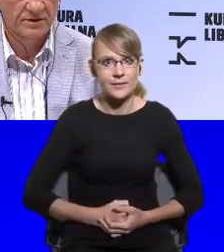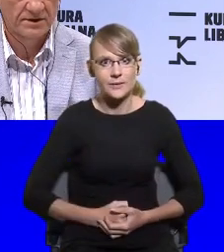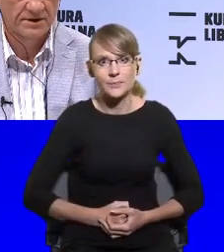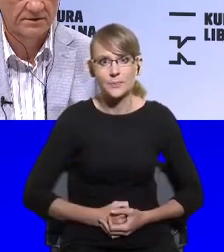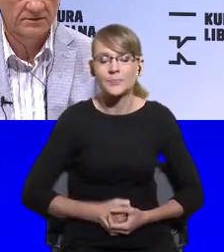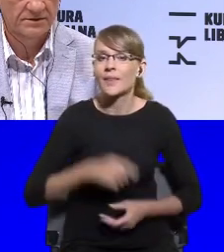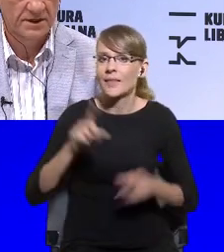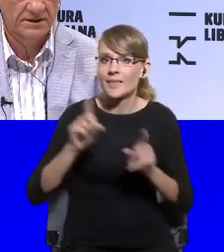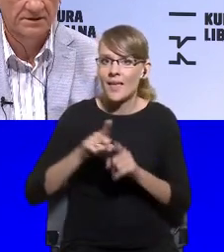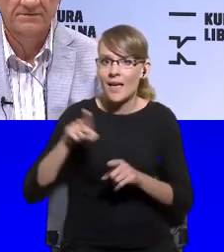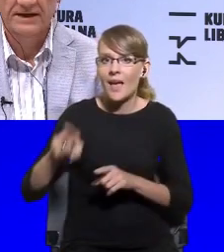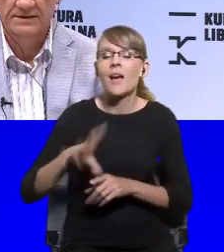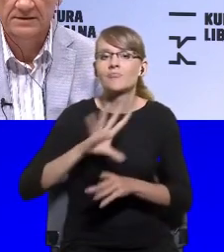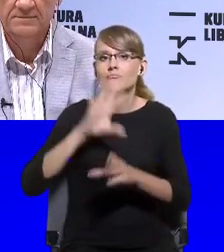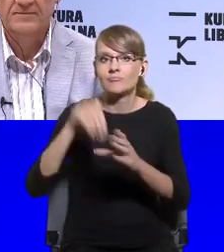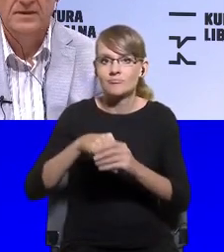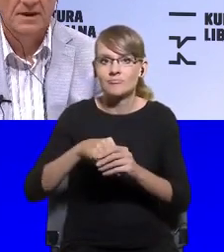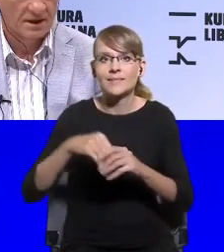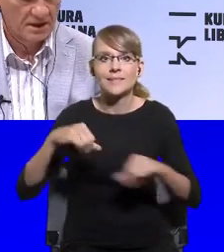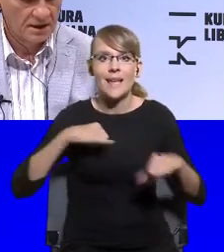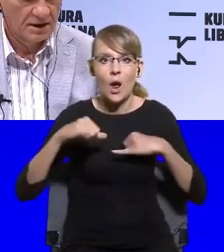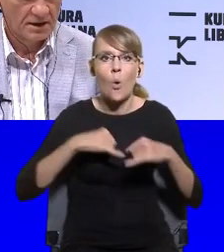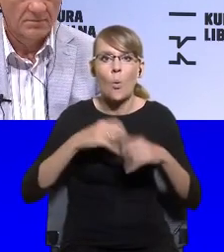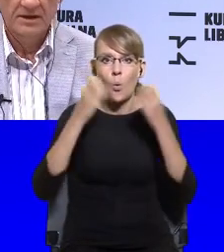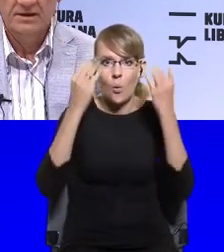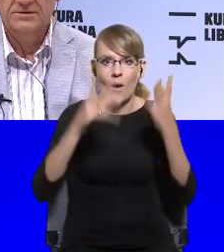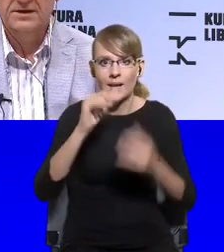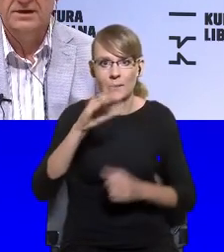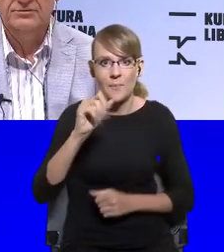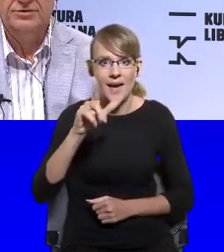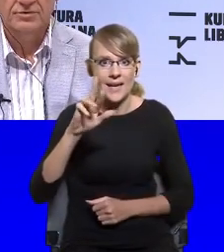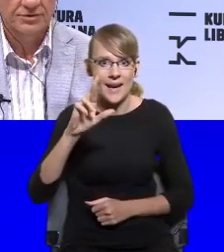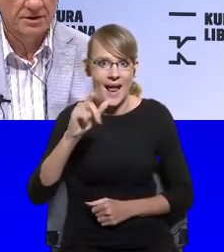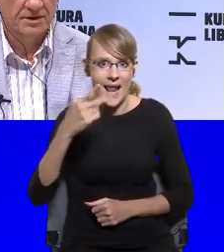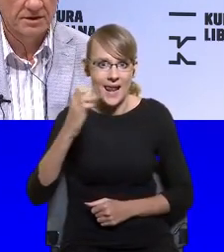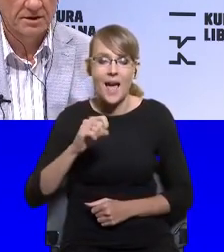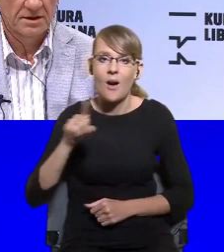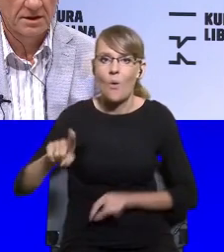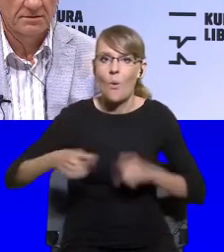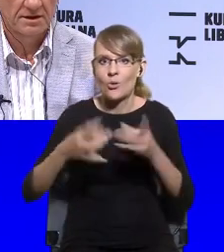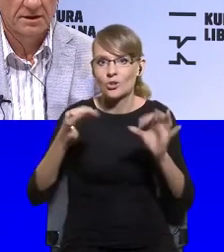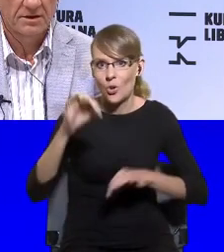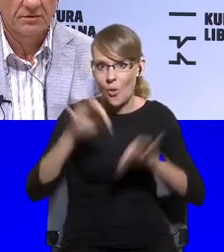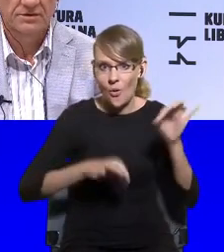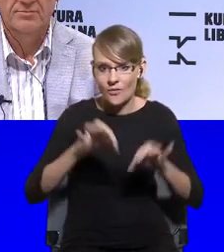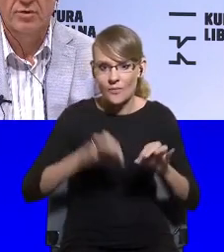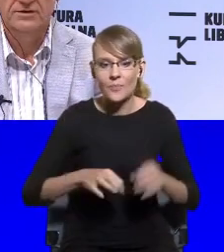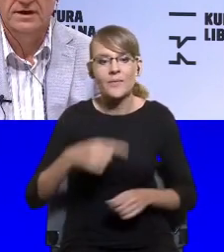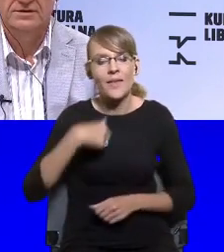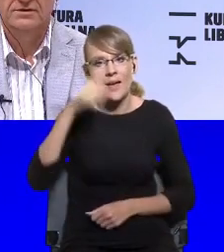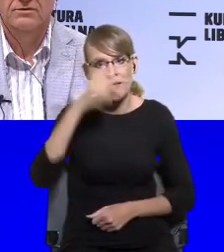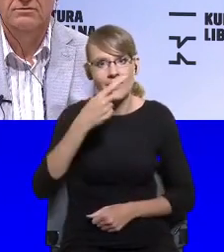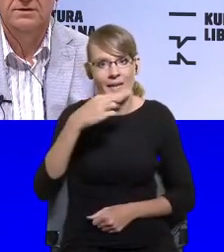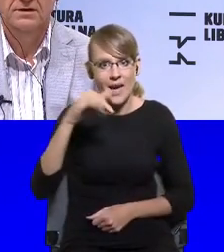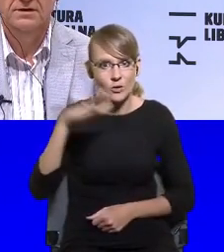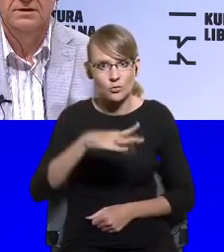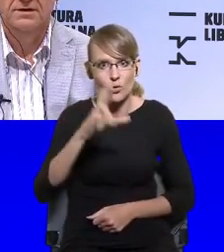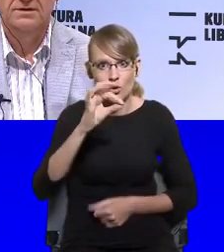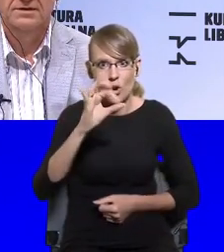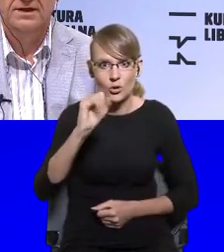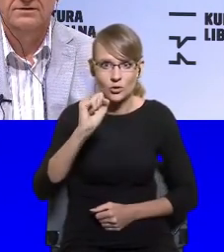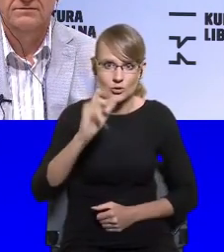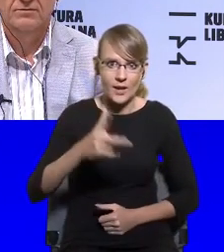is the organizer of tonight's event. My name is Dariusz Rosiak and I host a podcast called